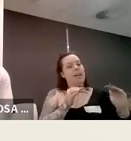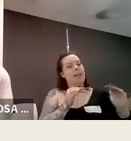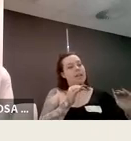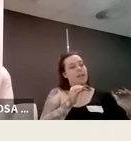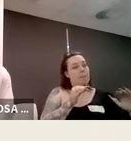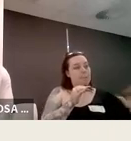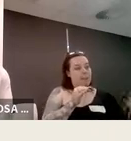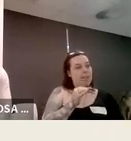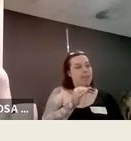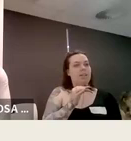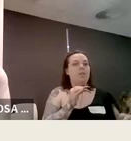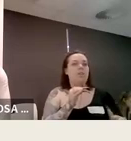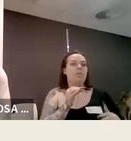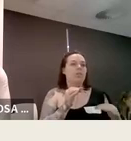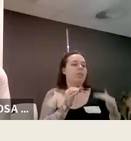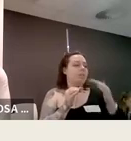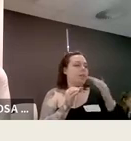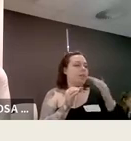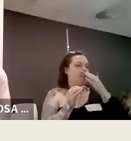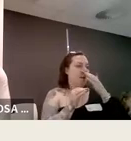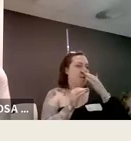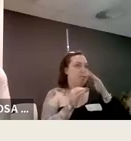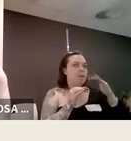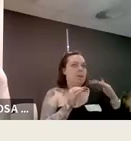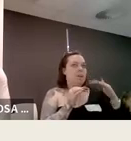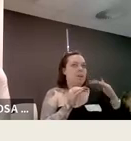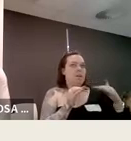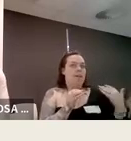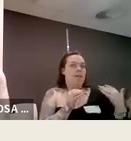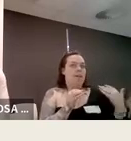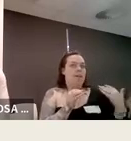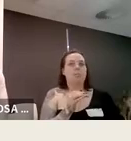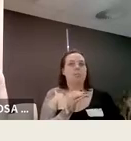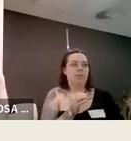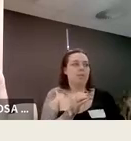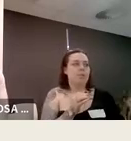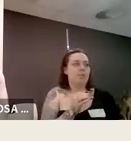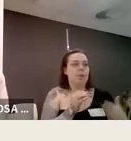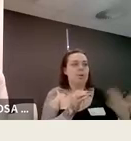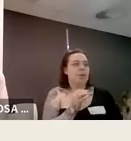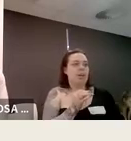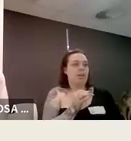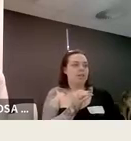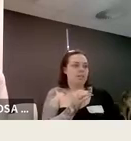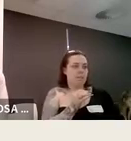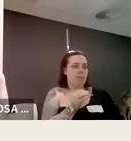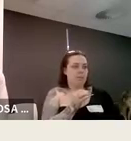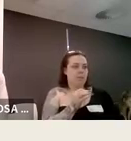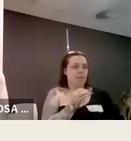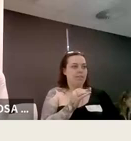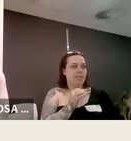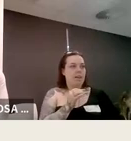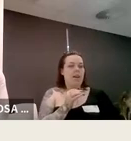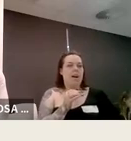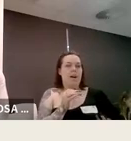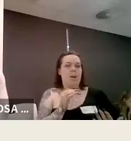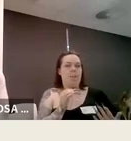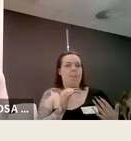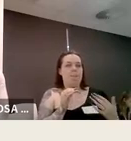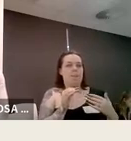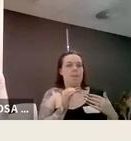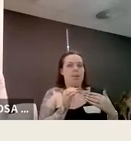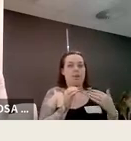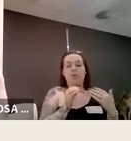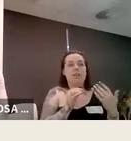show that they're actually meeting set goals for example um making things more accessible for maori disabled students